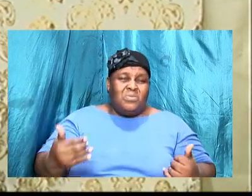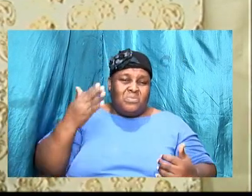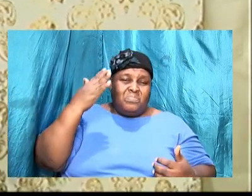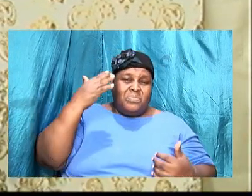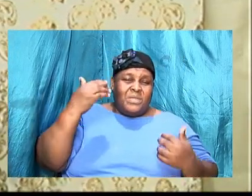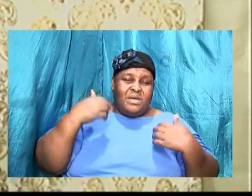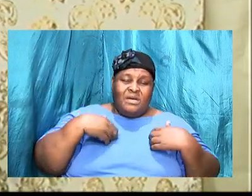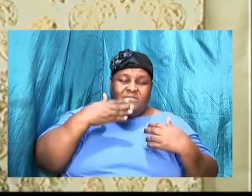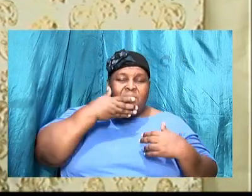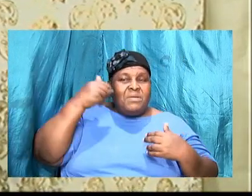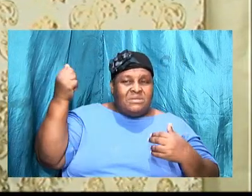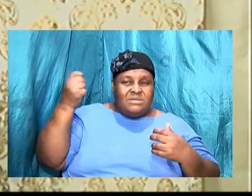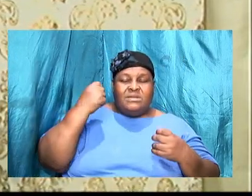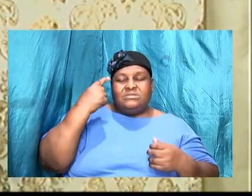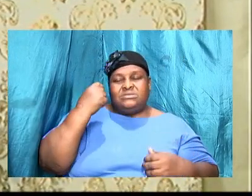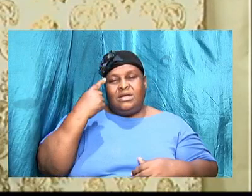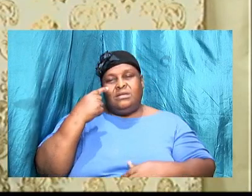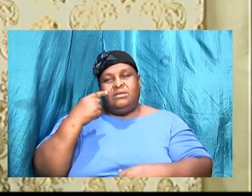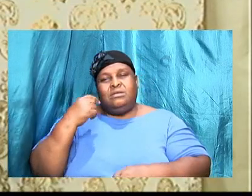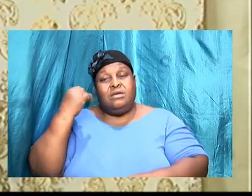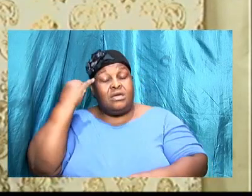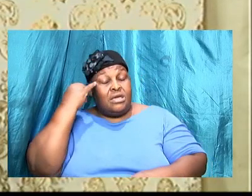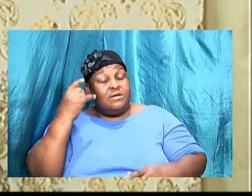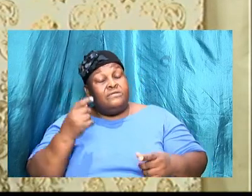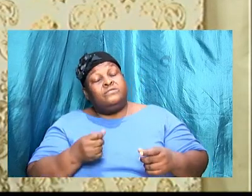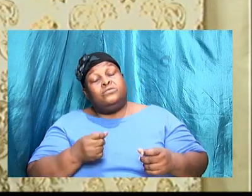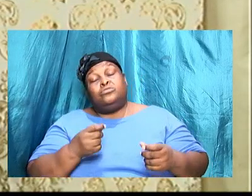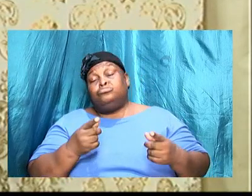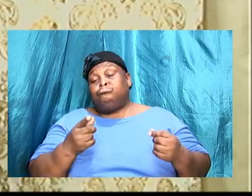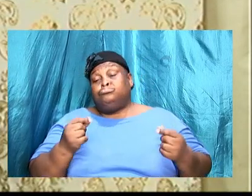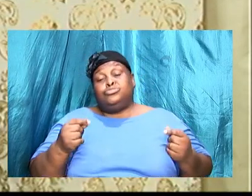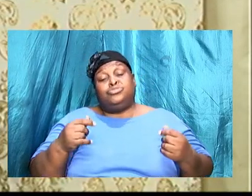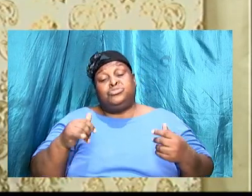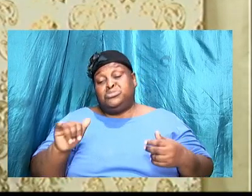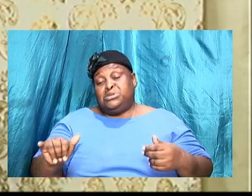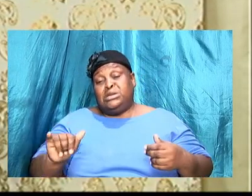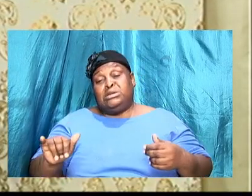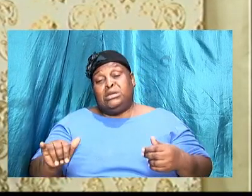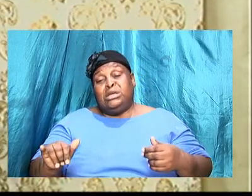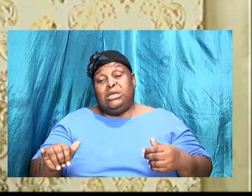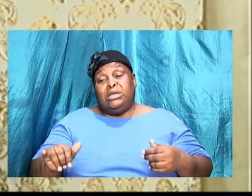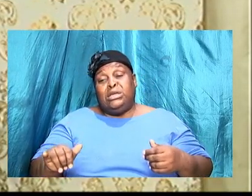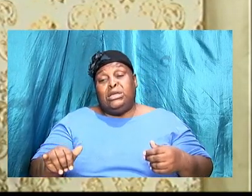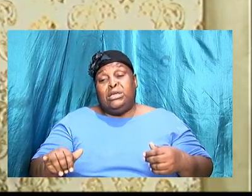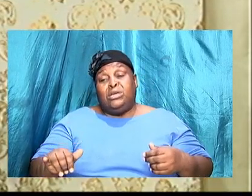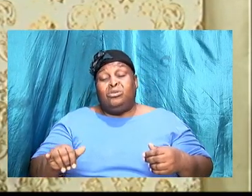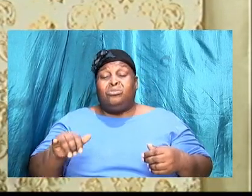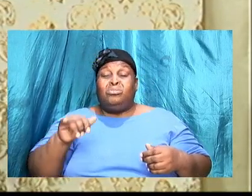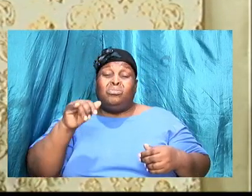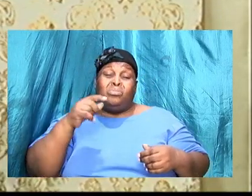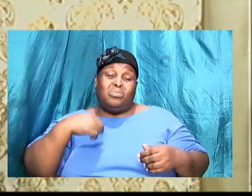God will do know because if we do that I'm emphasizing that we are going to have to deal with